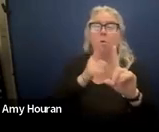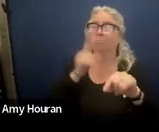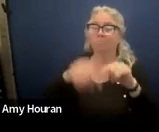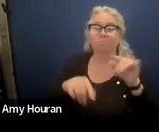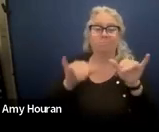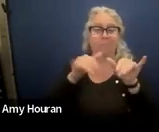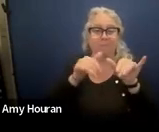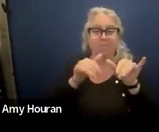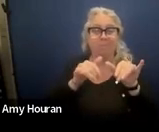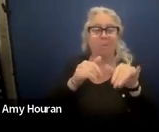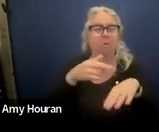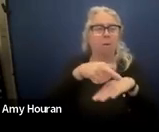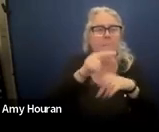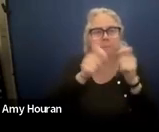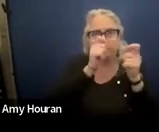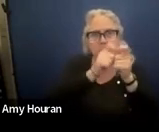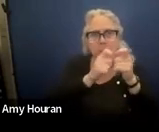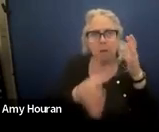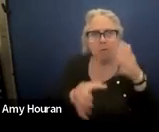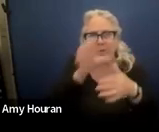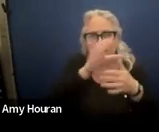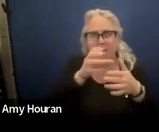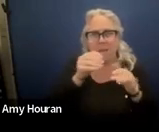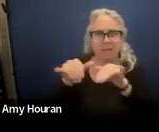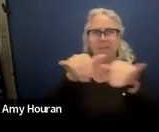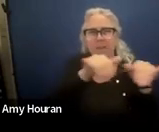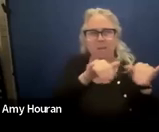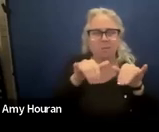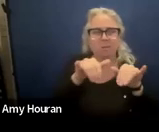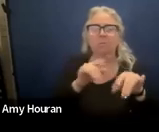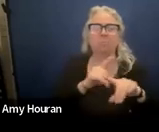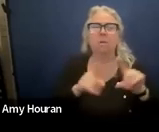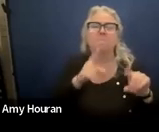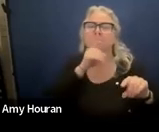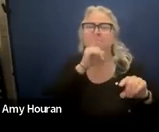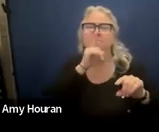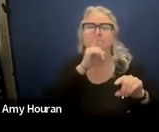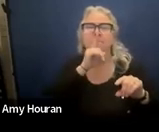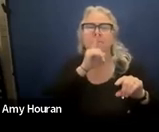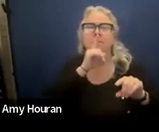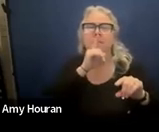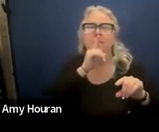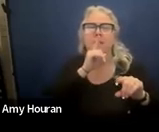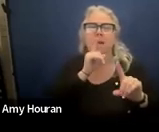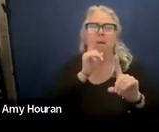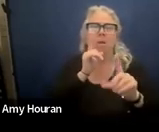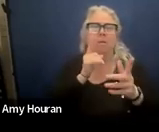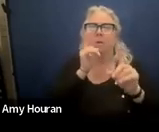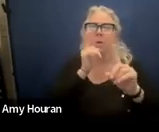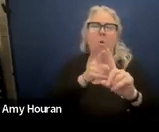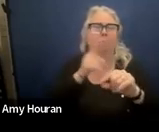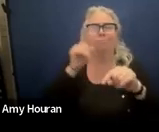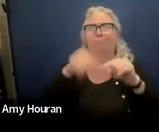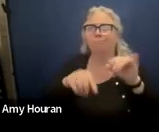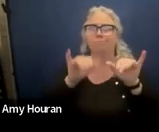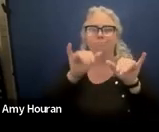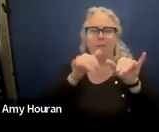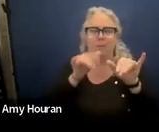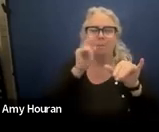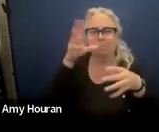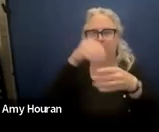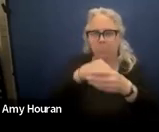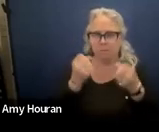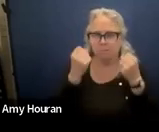references to specific curriculum and standards or standards um goals are also not measurable because they included multiple